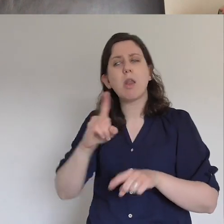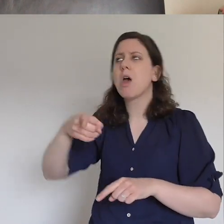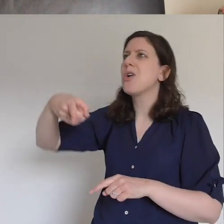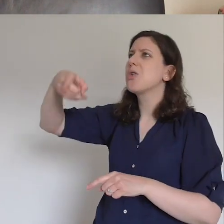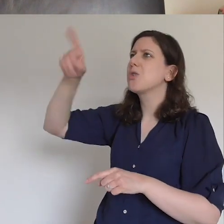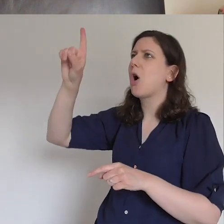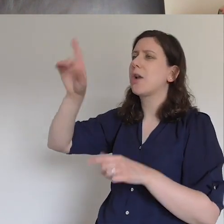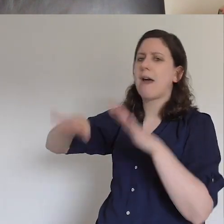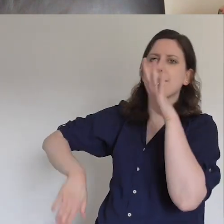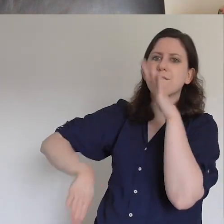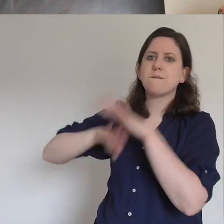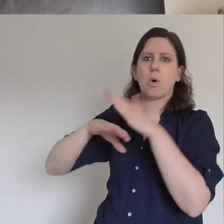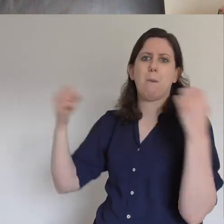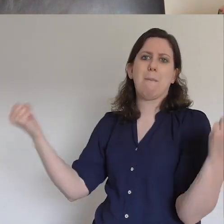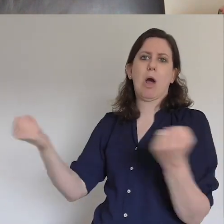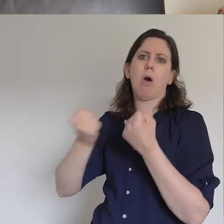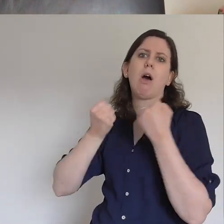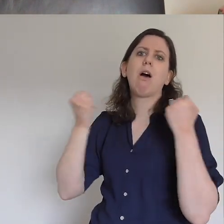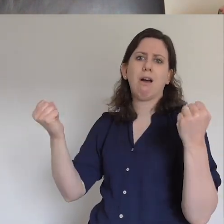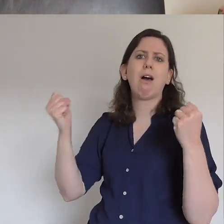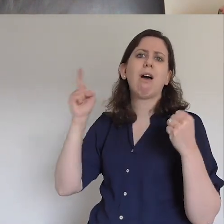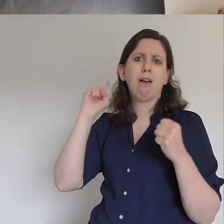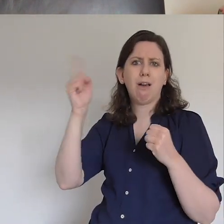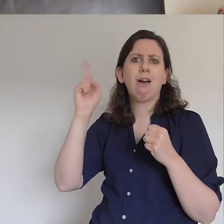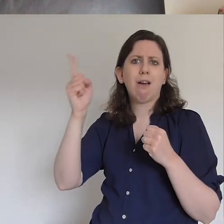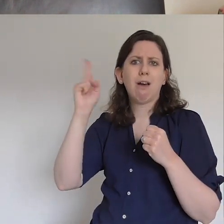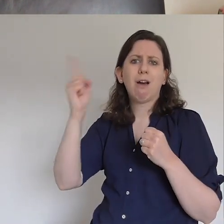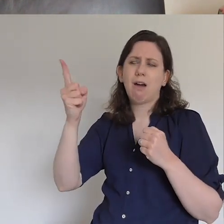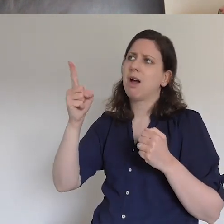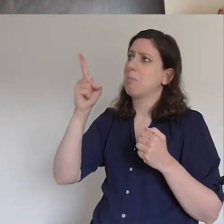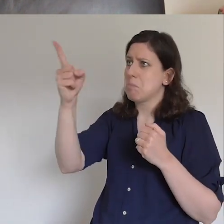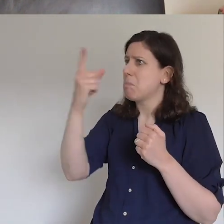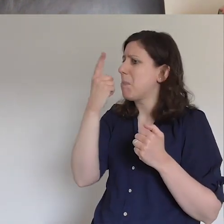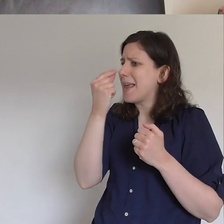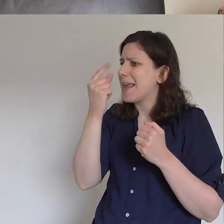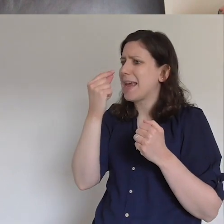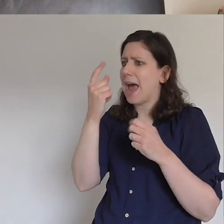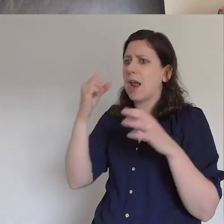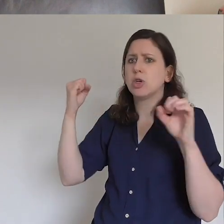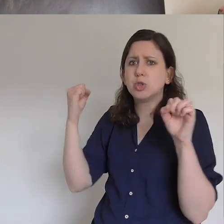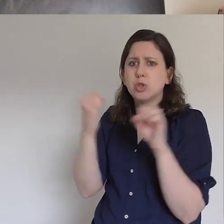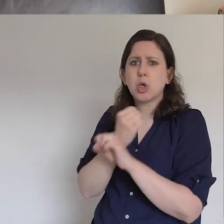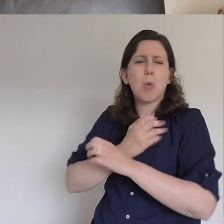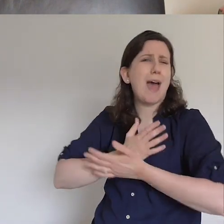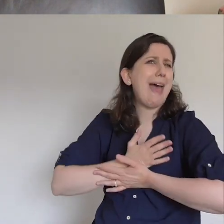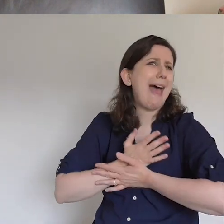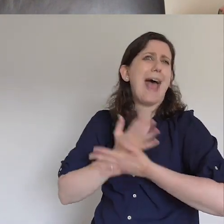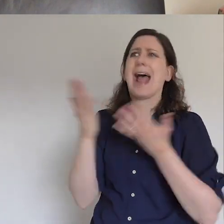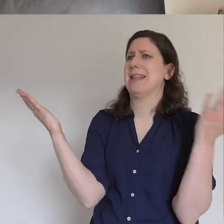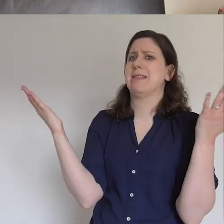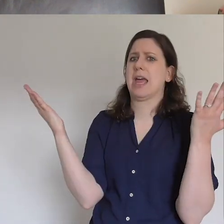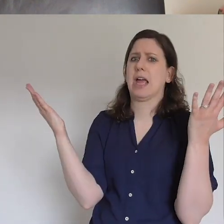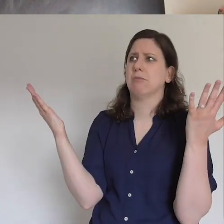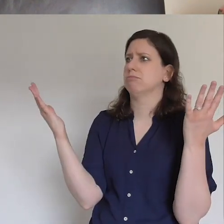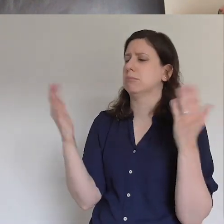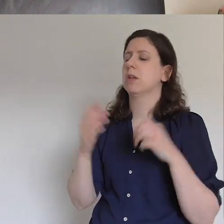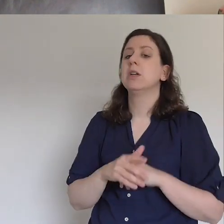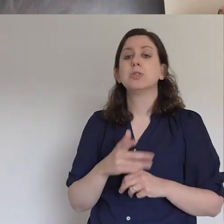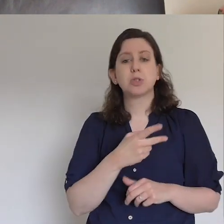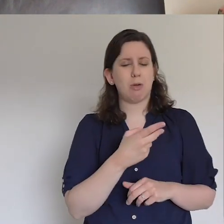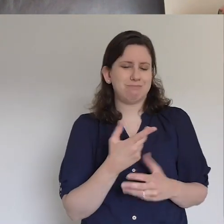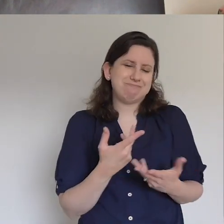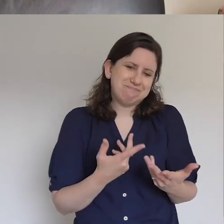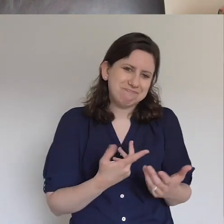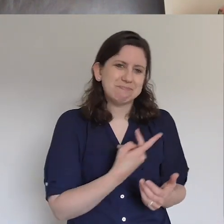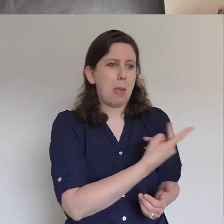from this. Our God's all-powerful. You know, literally, there's nothing he cannot do. And we're both keen runners. We